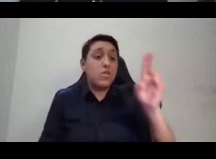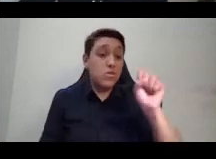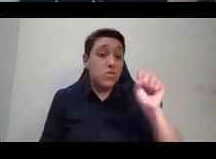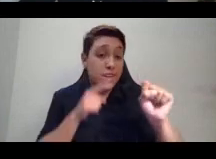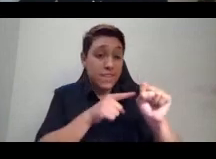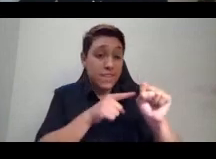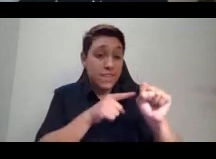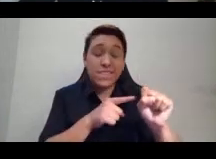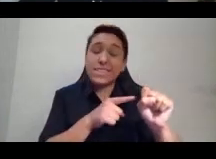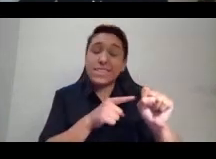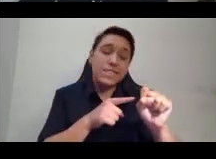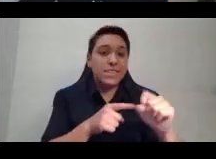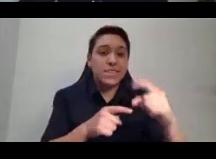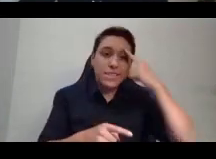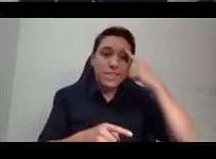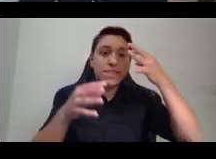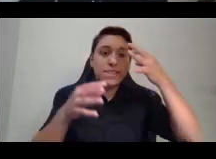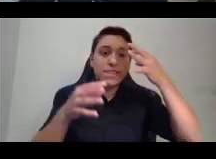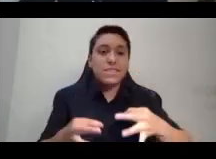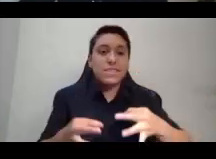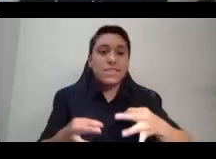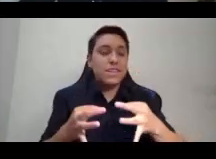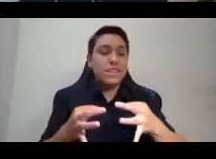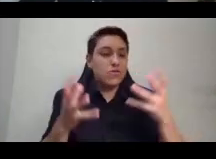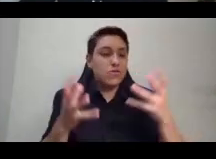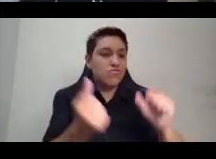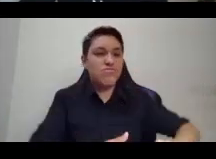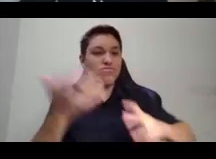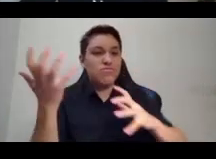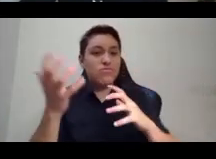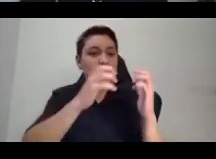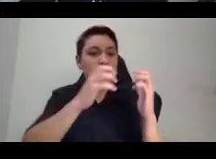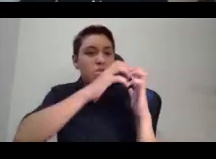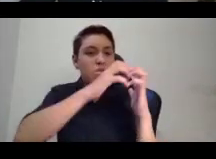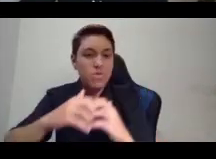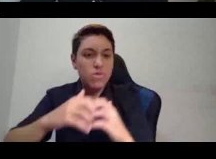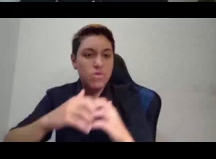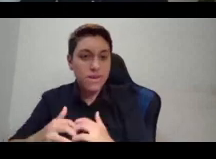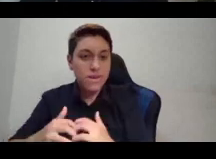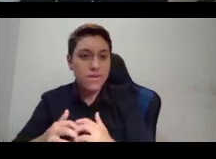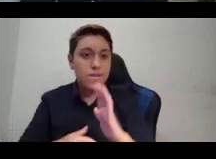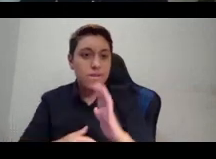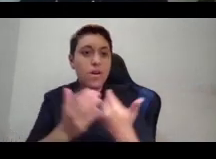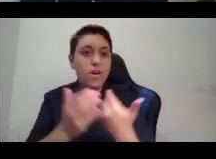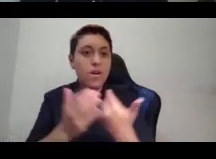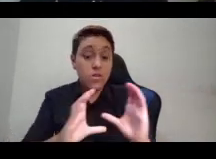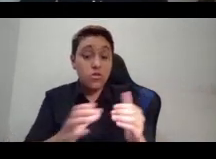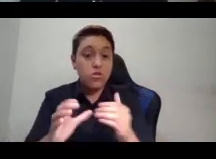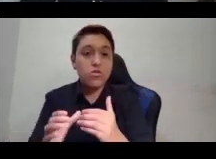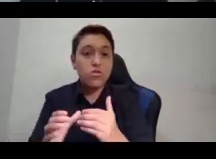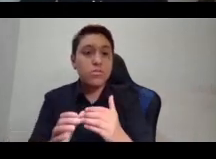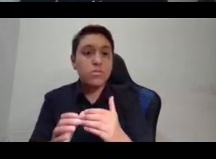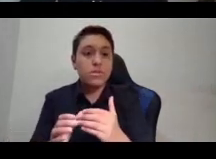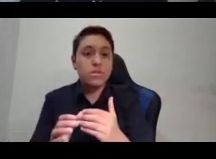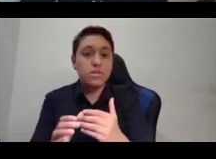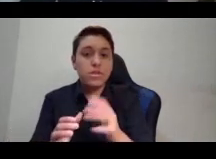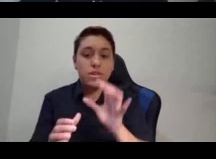undermine the anti-colonial struggles of trans and gender non-conforming people as well.